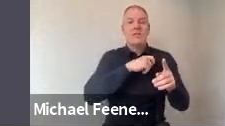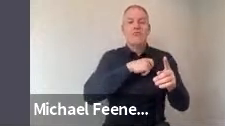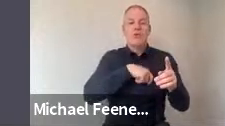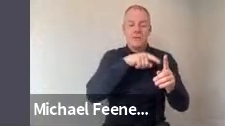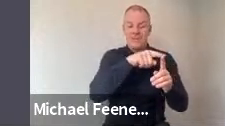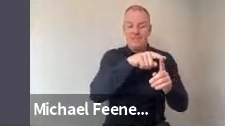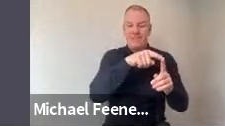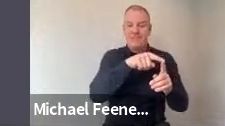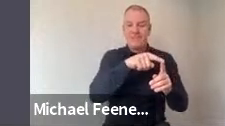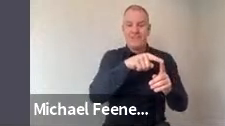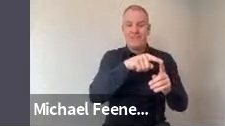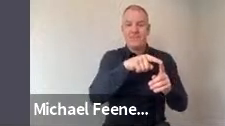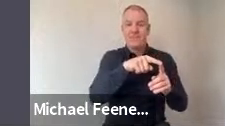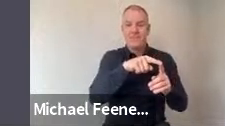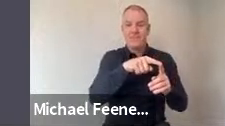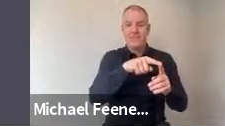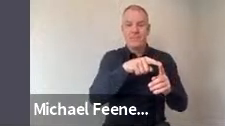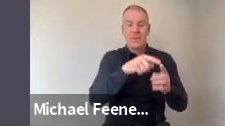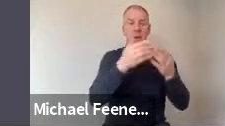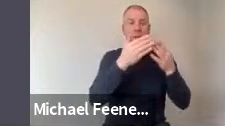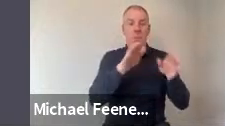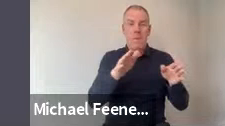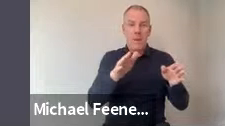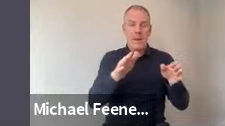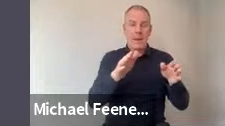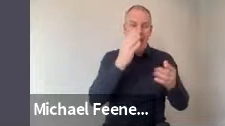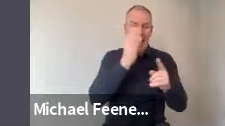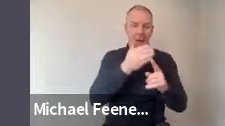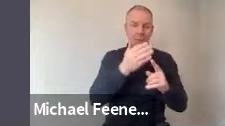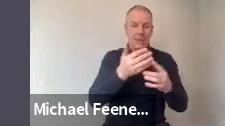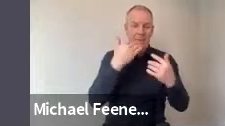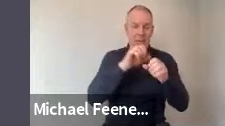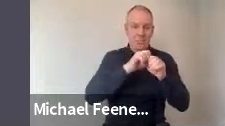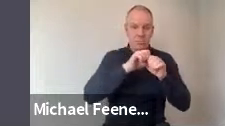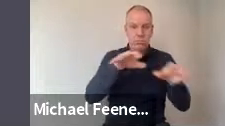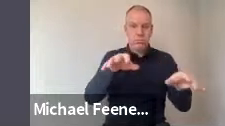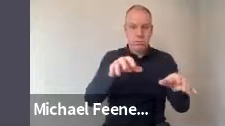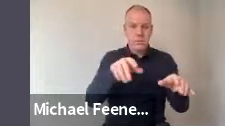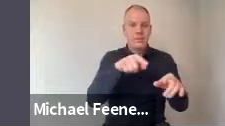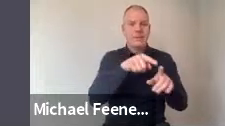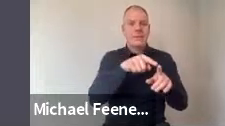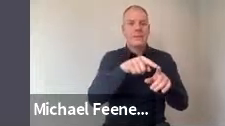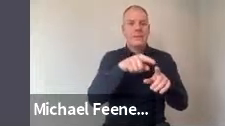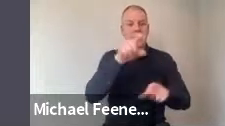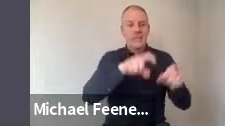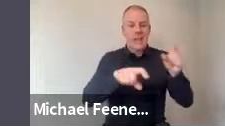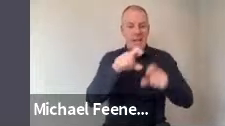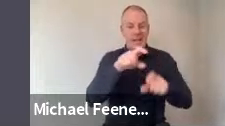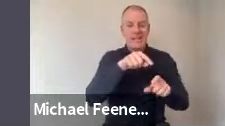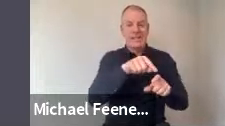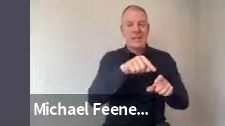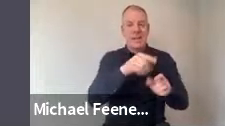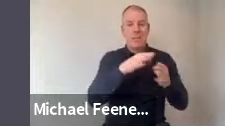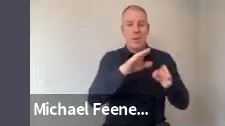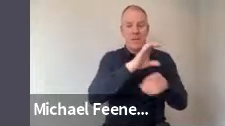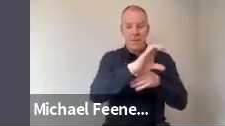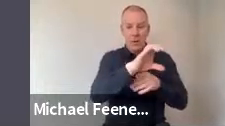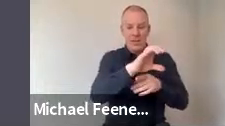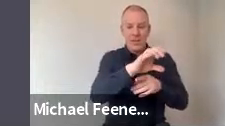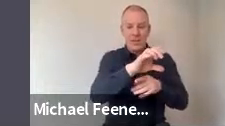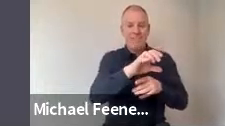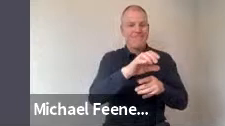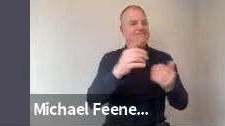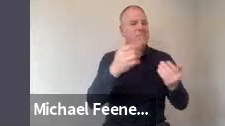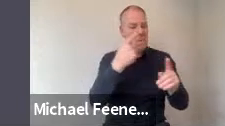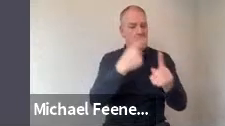to publicly communicate accurate information. For scientists at publicly funded institutions, they got